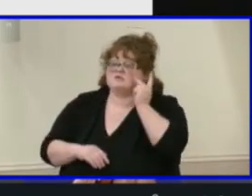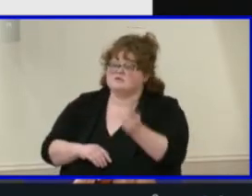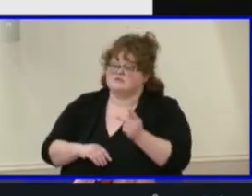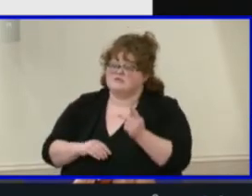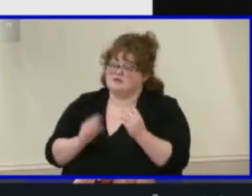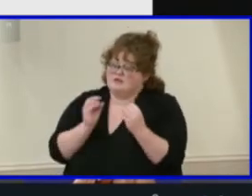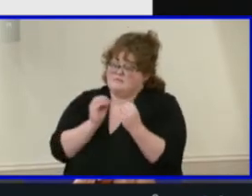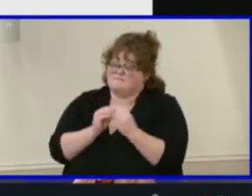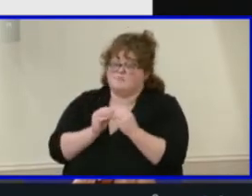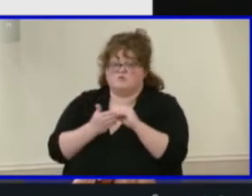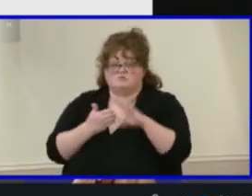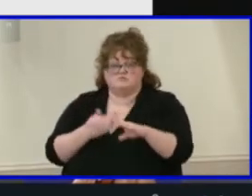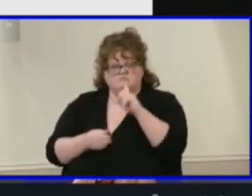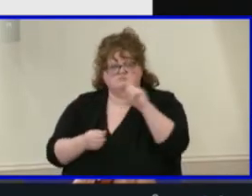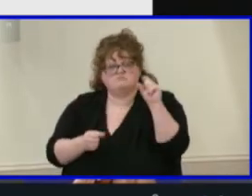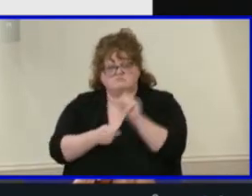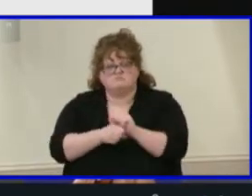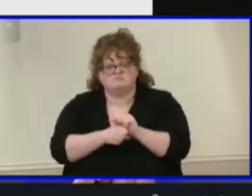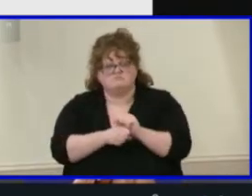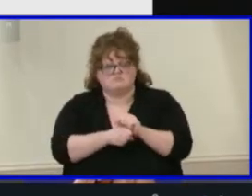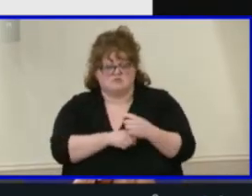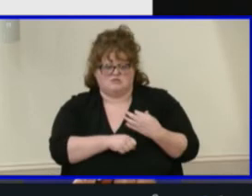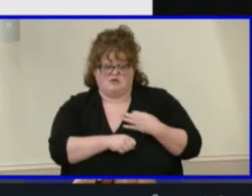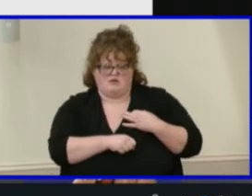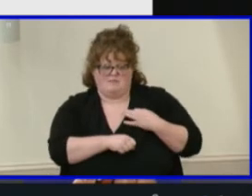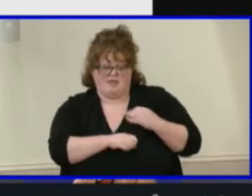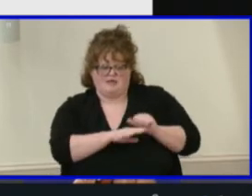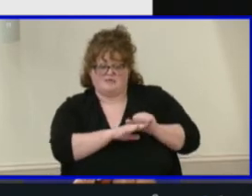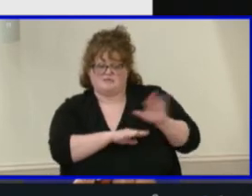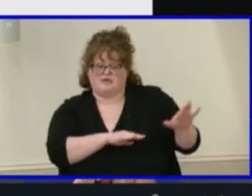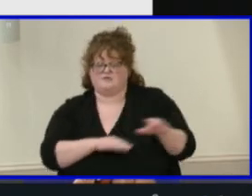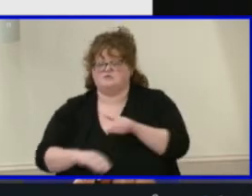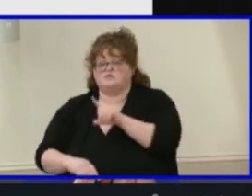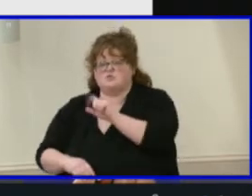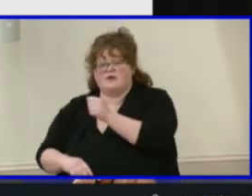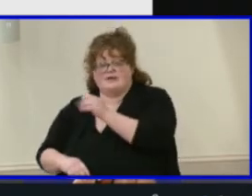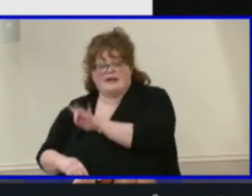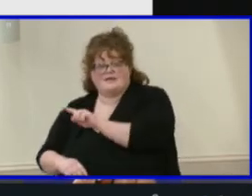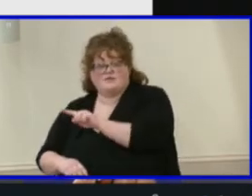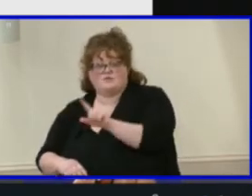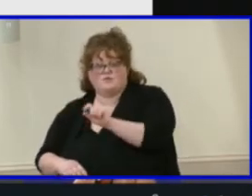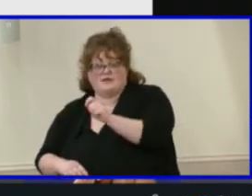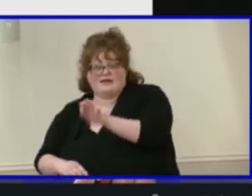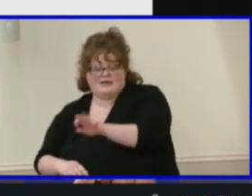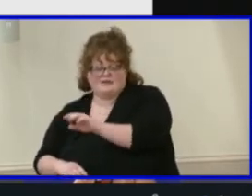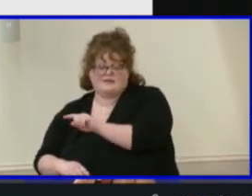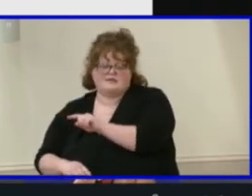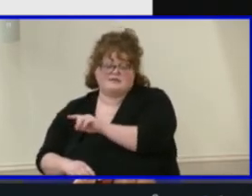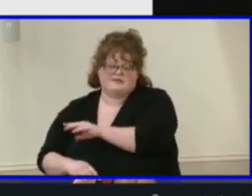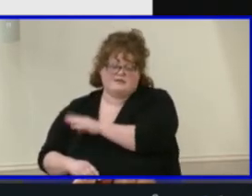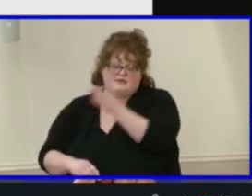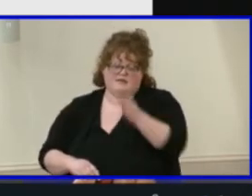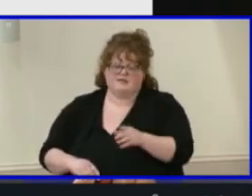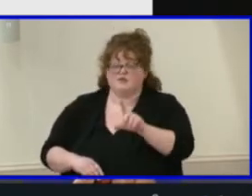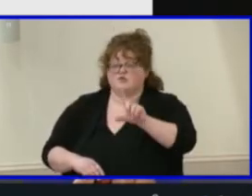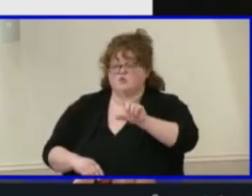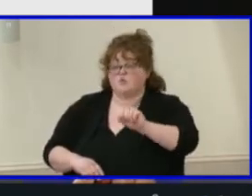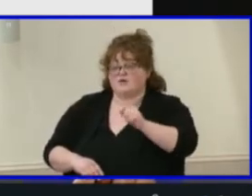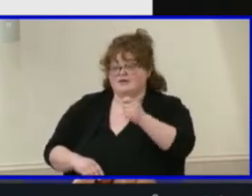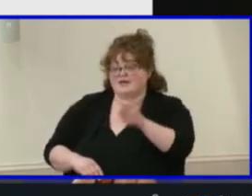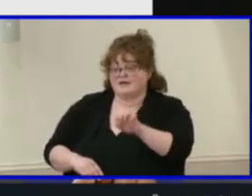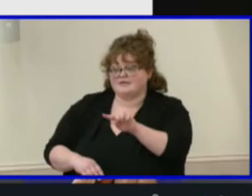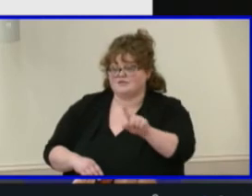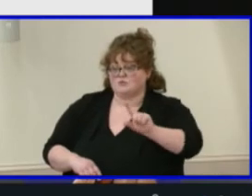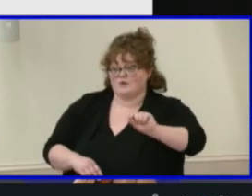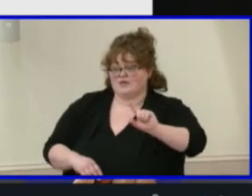committing to apply. School year 2018 and 2019 data and school year 2019-2020